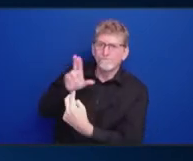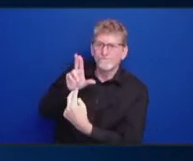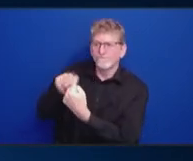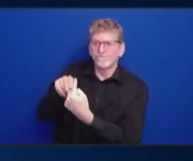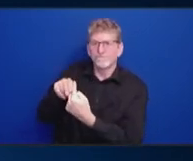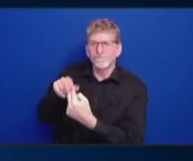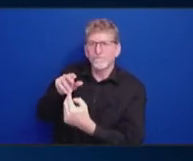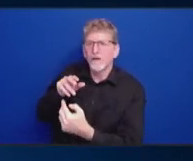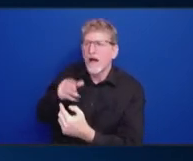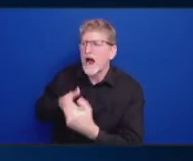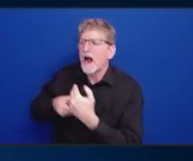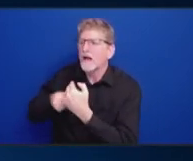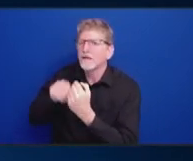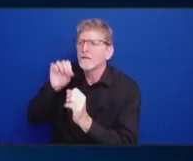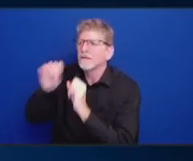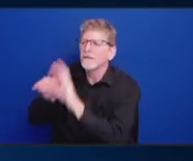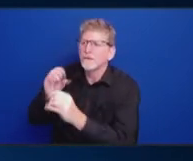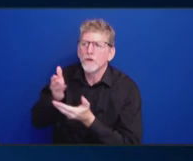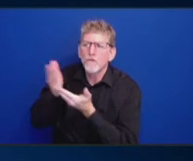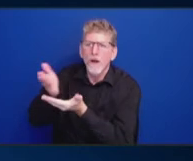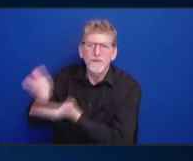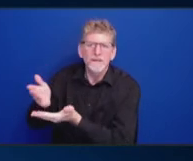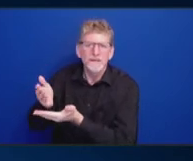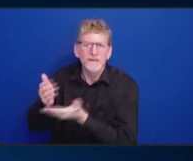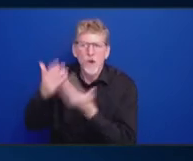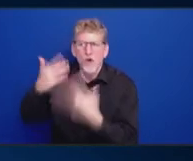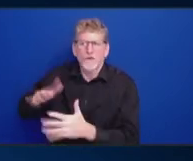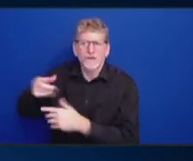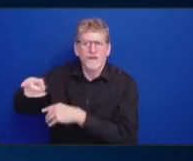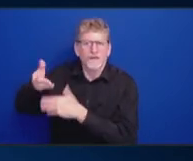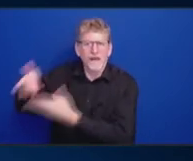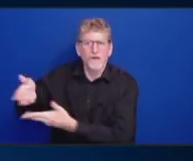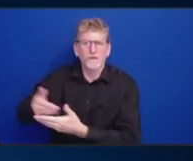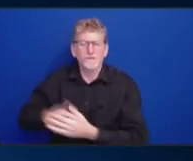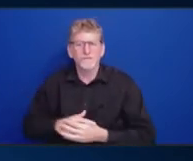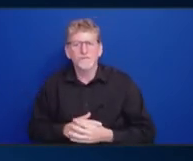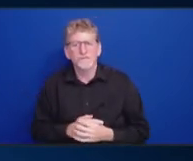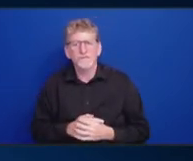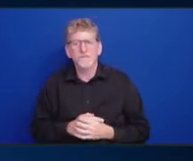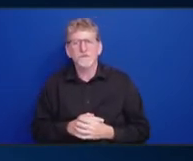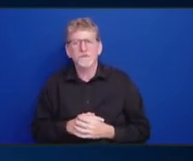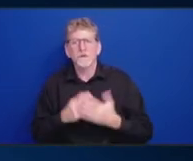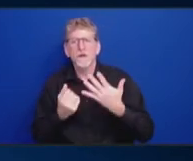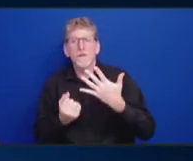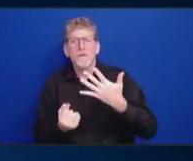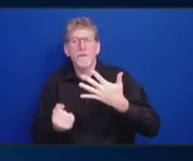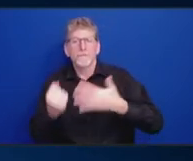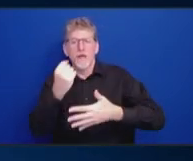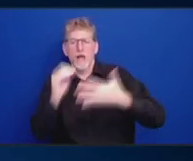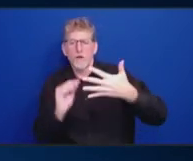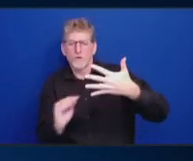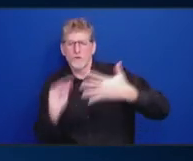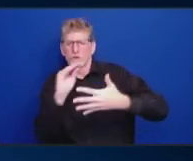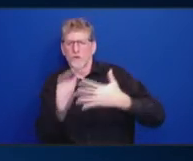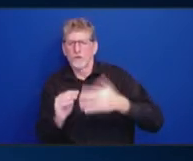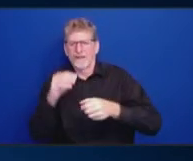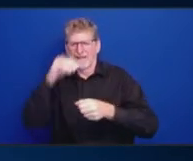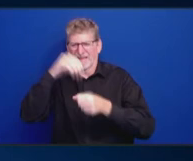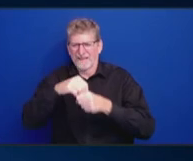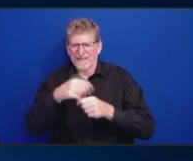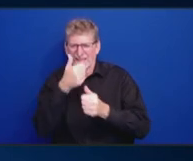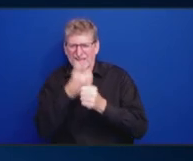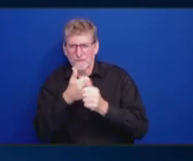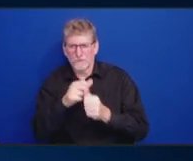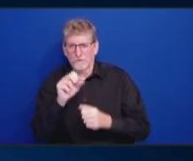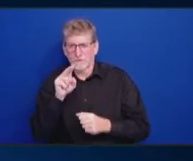out. So, I would urge us to just think about prioritization within the subcommittees. But can we please think through how we want to limit the number